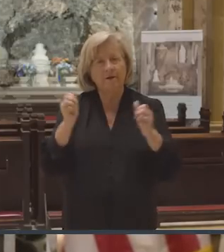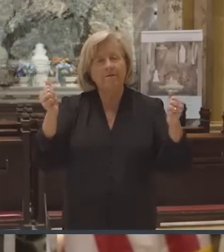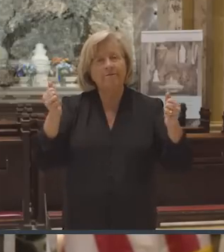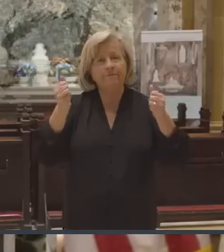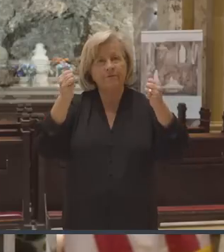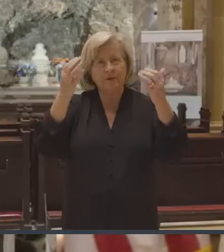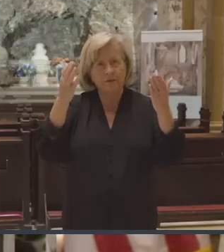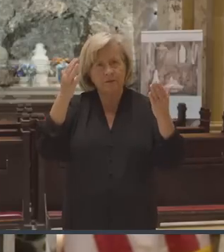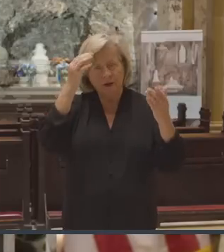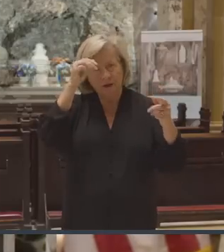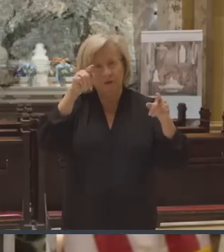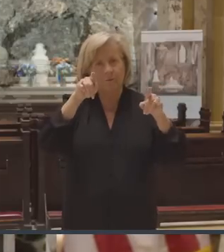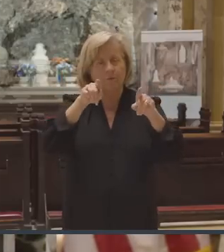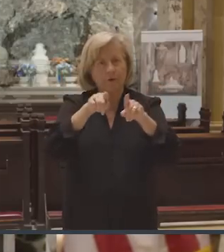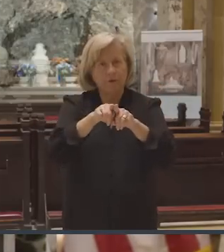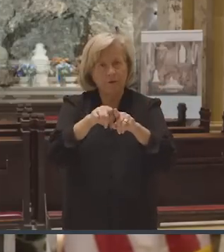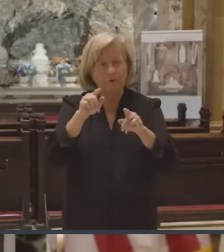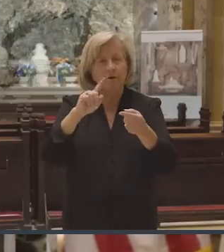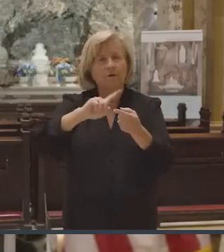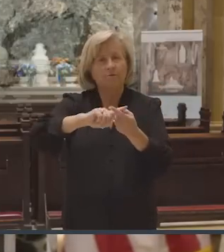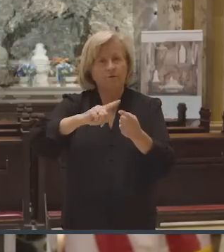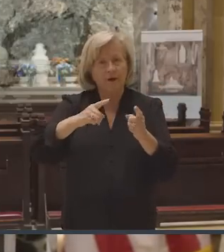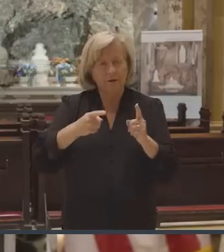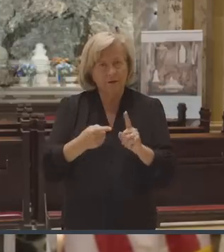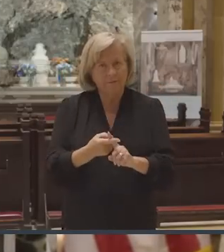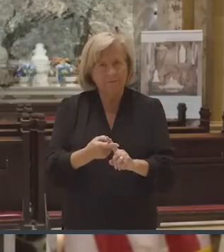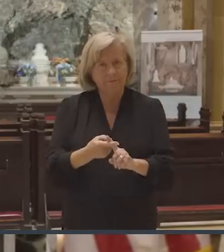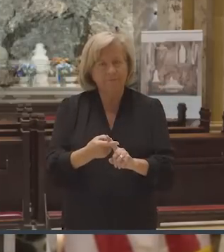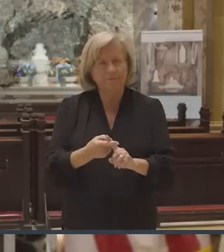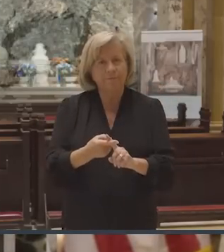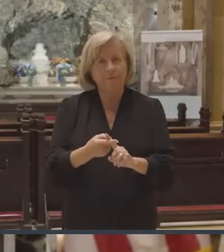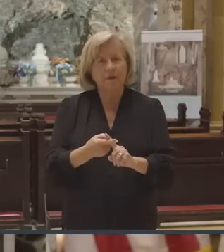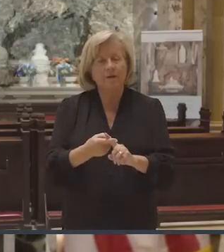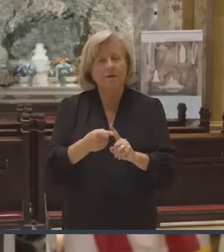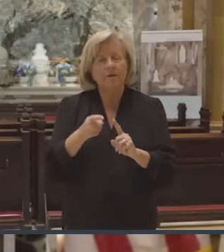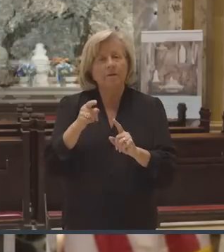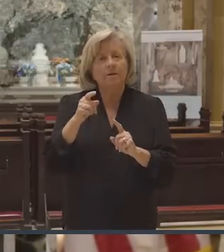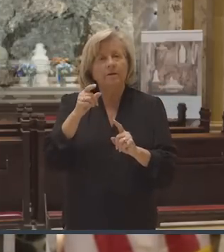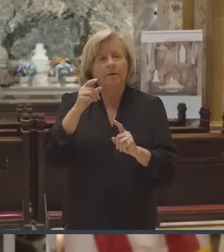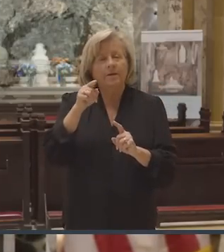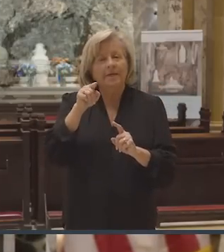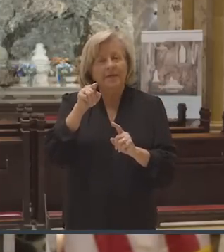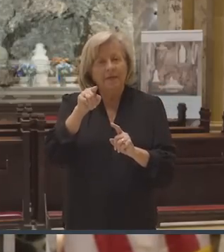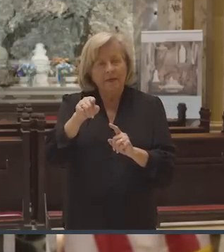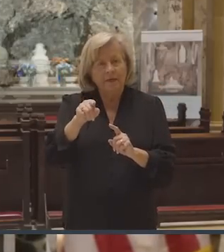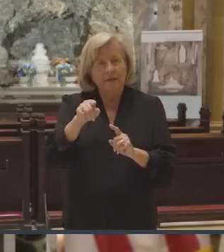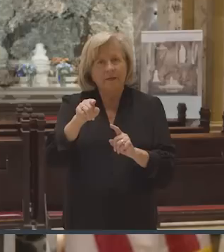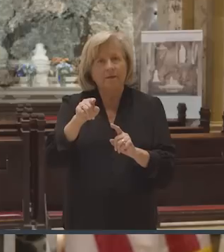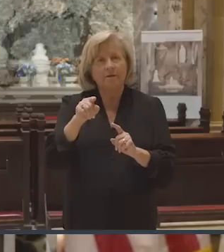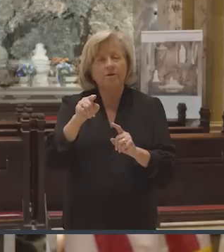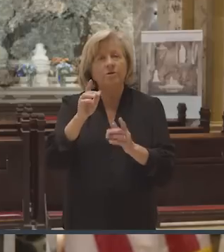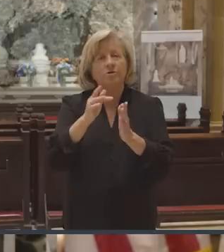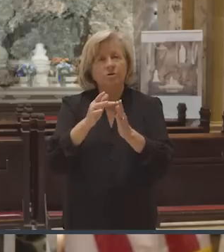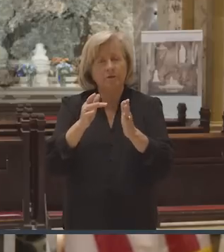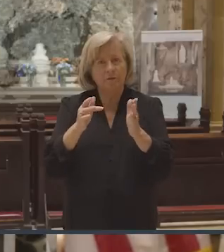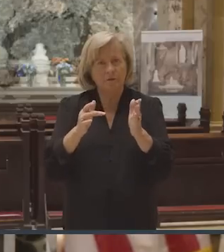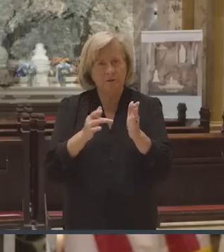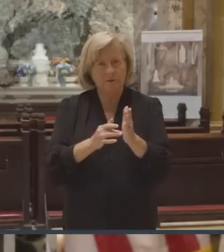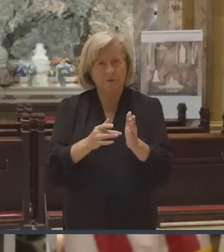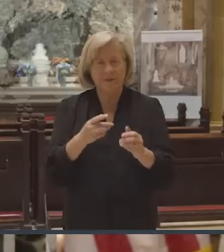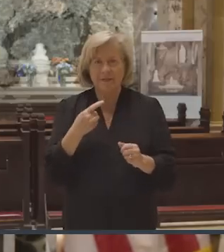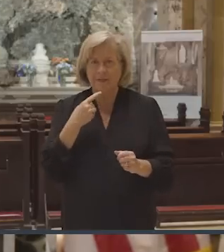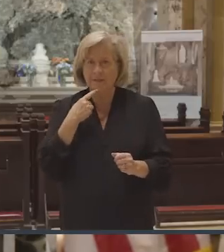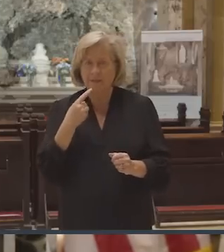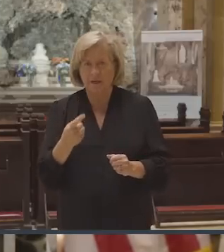brother, as a friend. He talks to him literally, man to man. Jesus, he